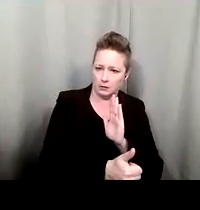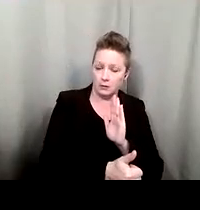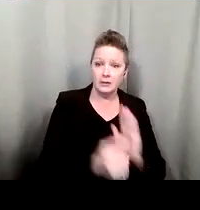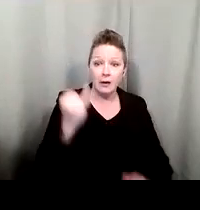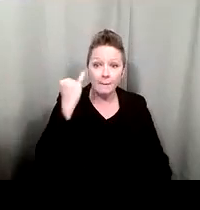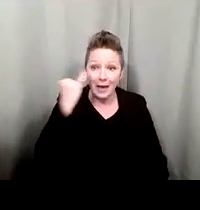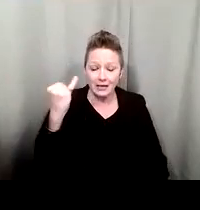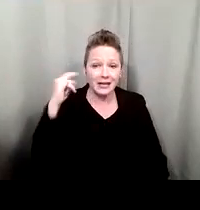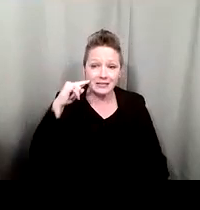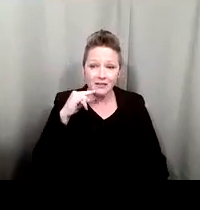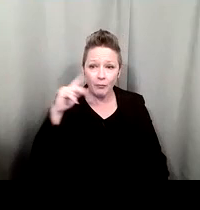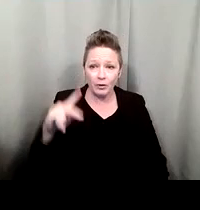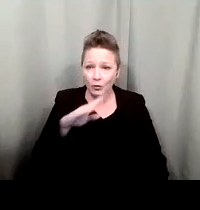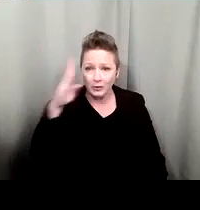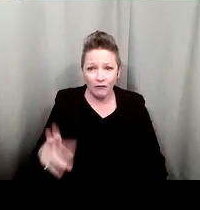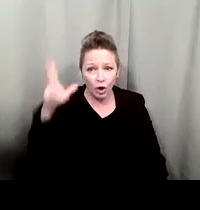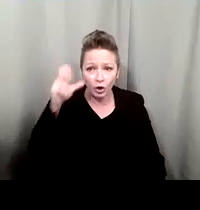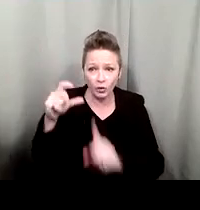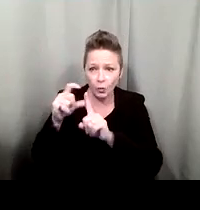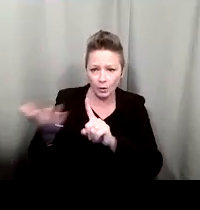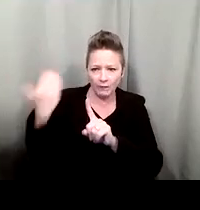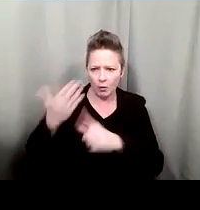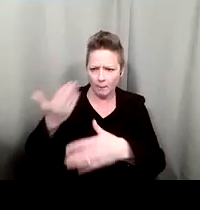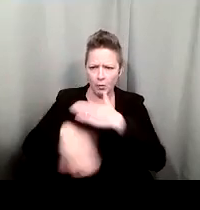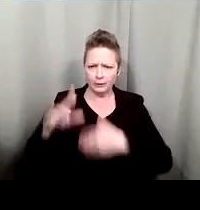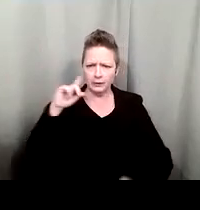never heard those words, that was born deaf.